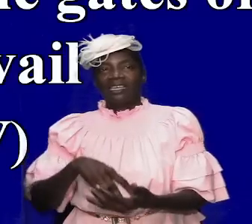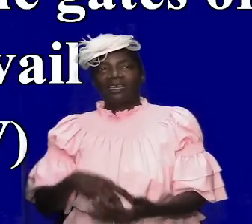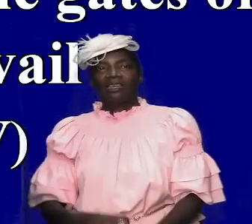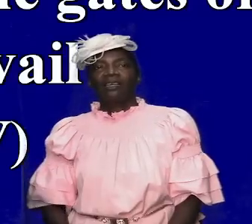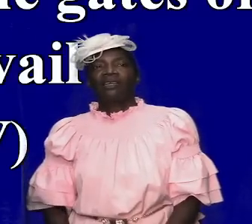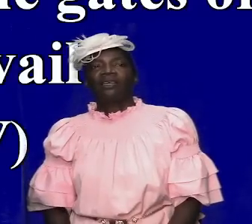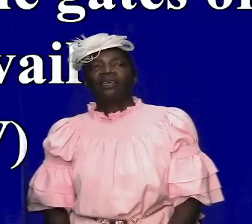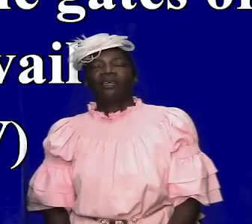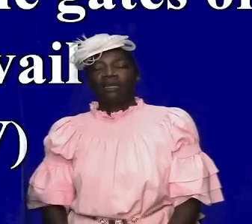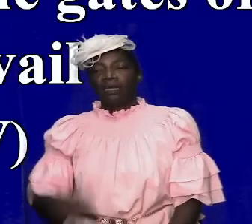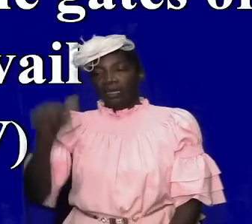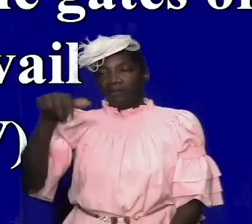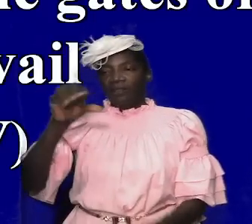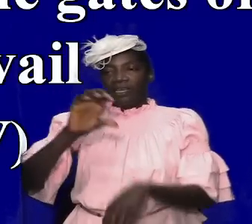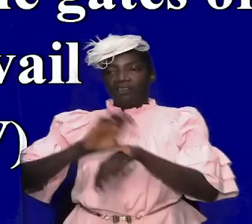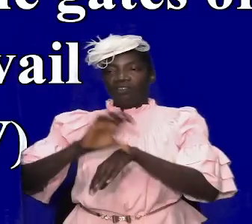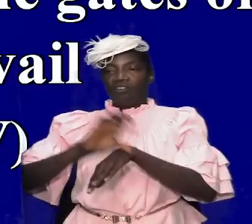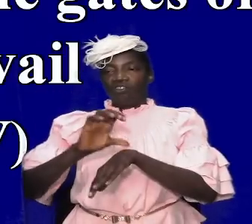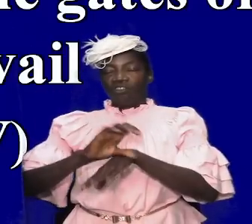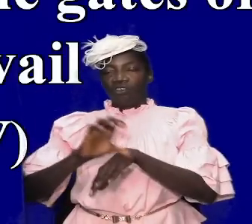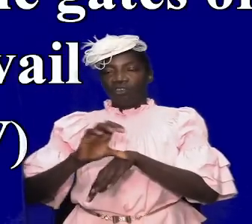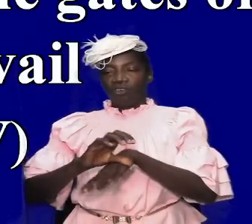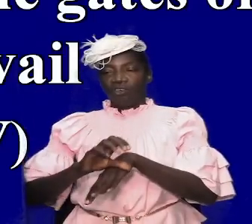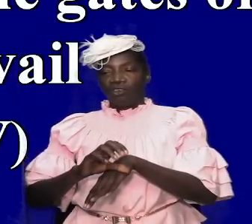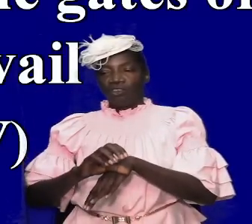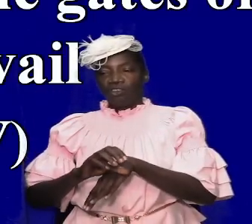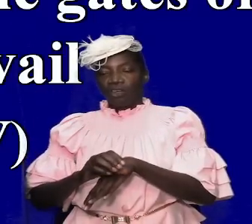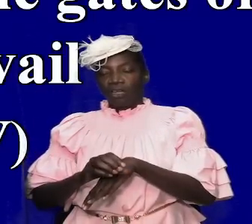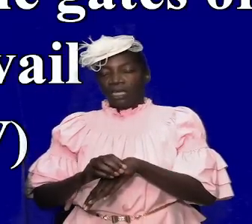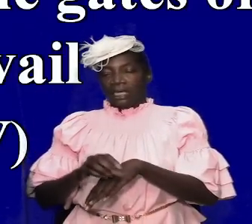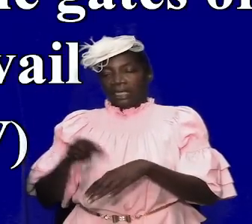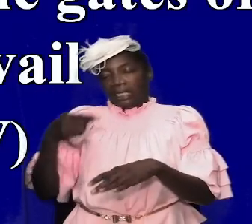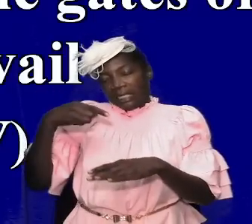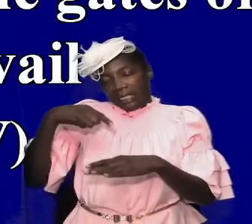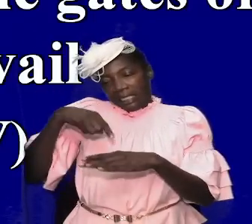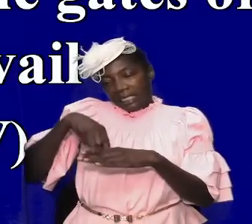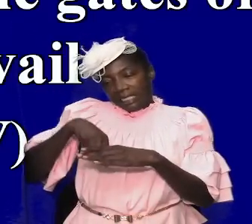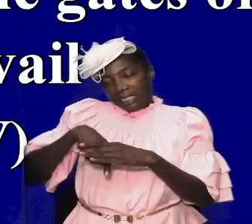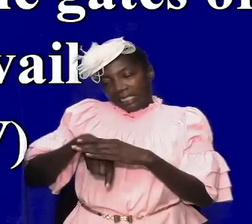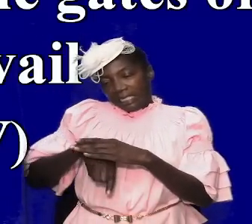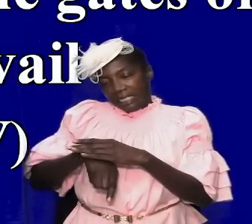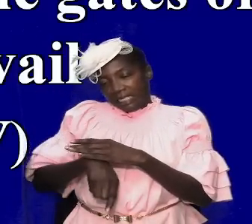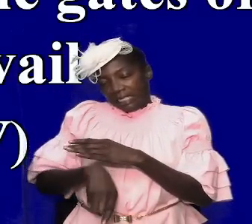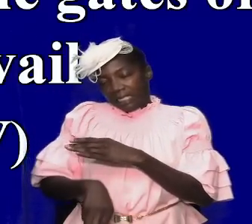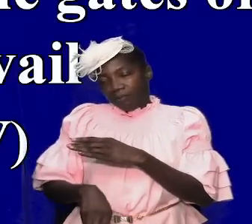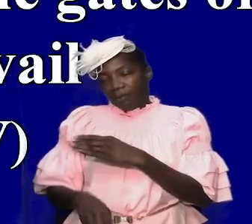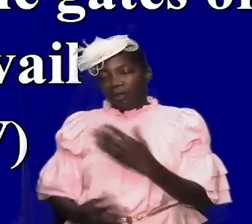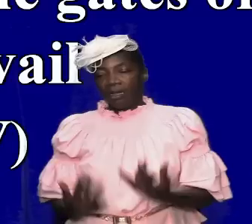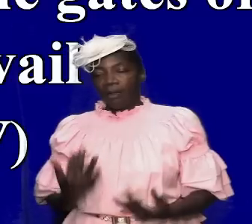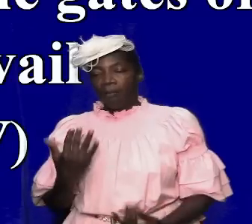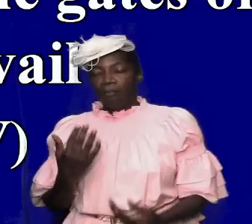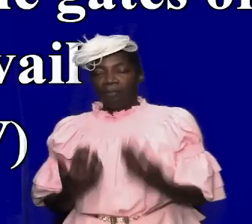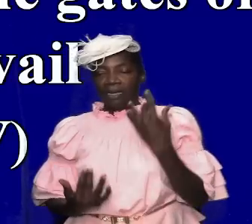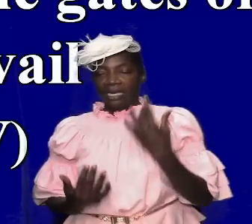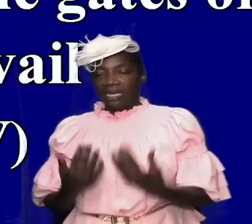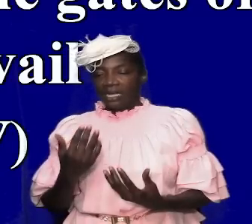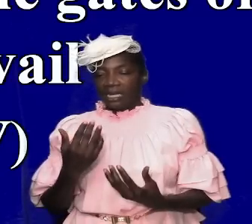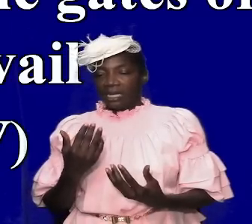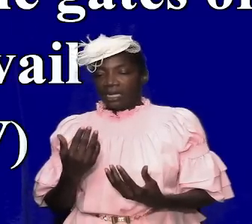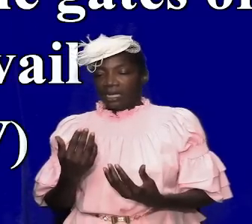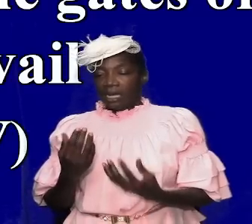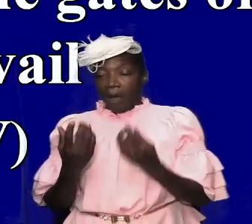that this church is much much deeper than many people make it out to be